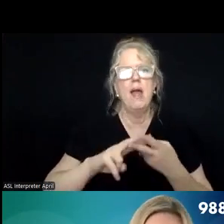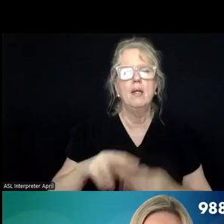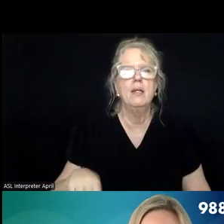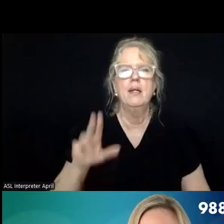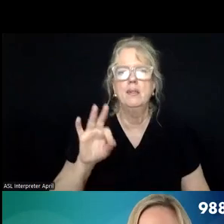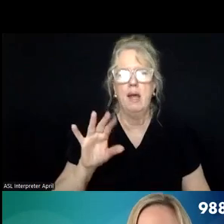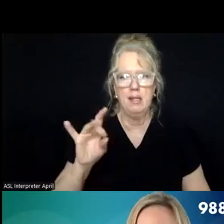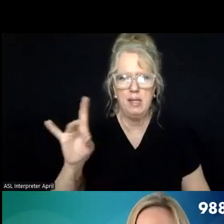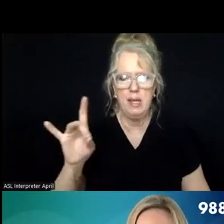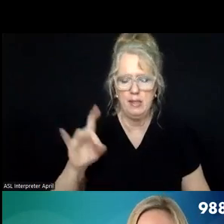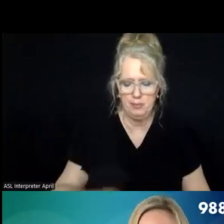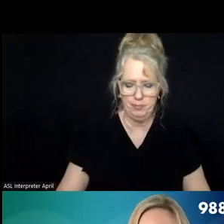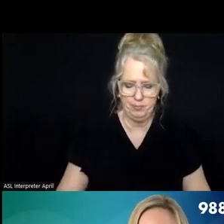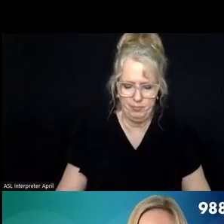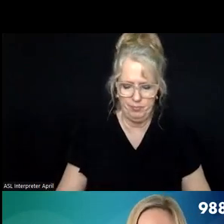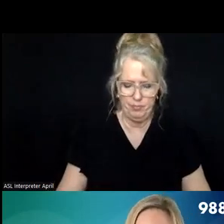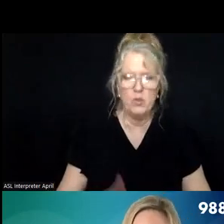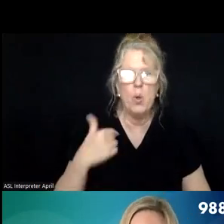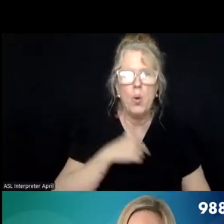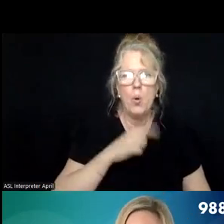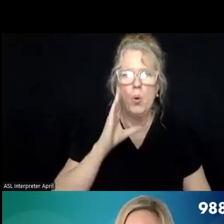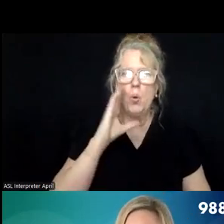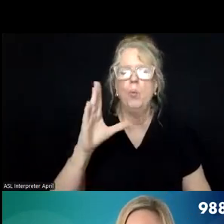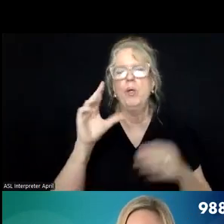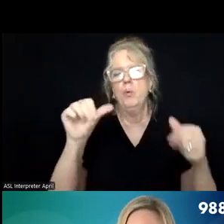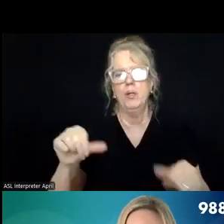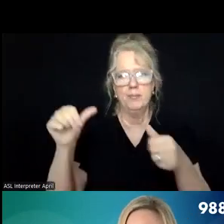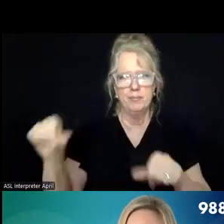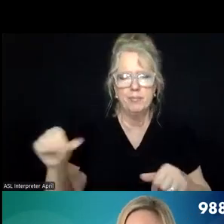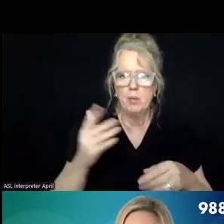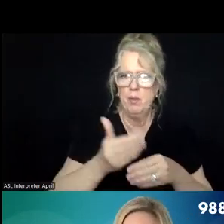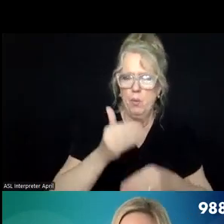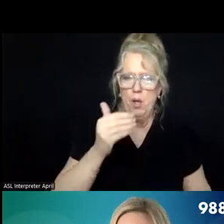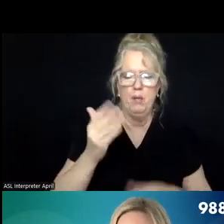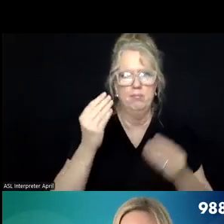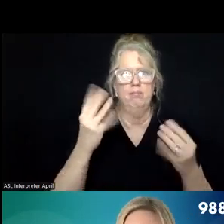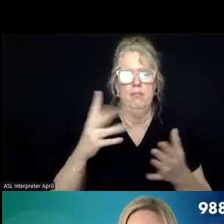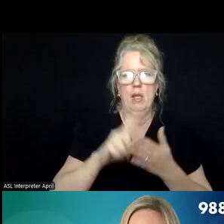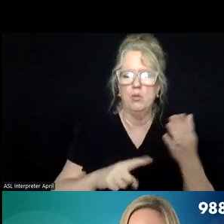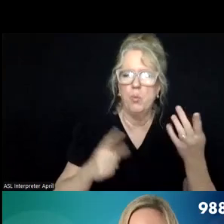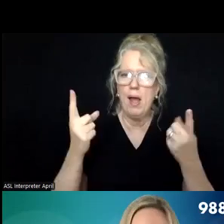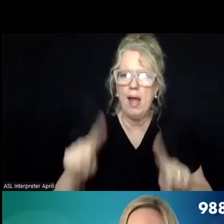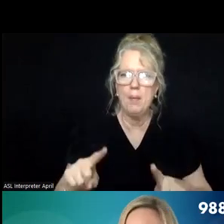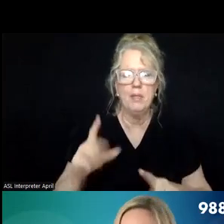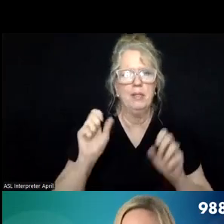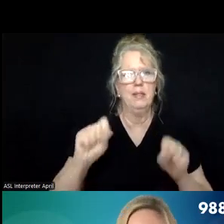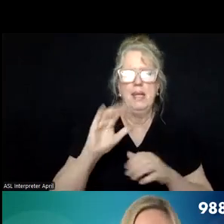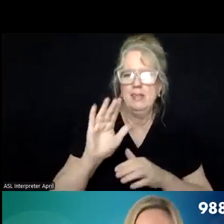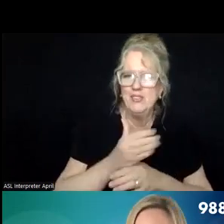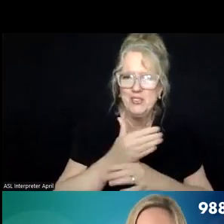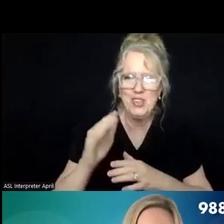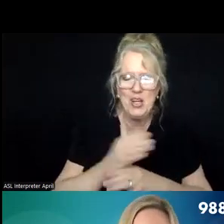eight, eight day. Uh, and then we will put it up on a wall and let everybody know what's happening. And we hope to be able to share hundreds